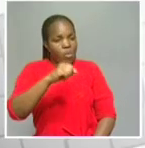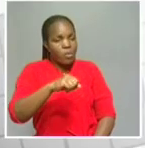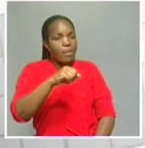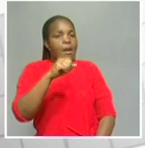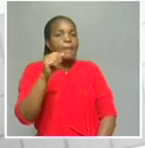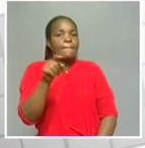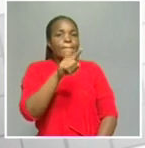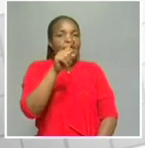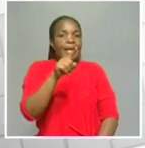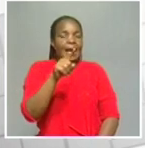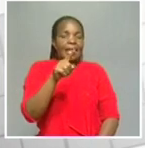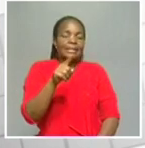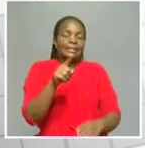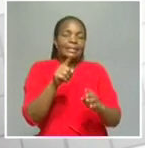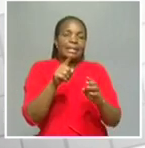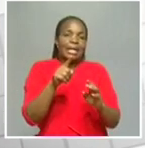regional crime coordinator.